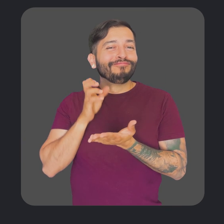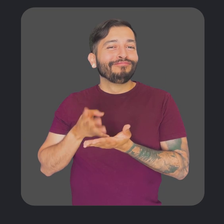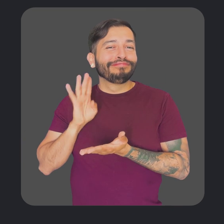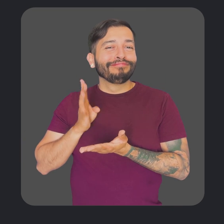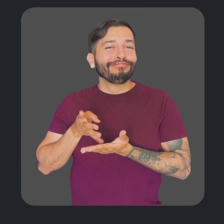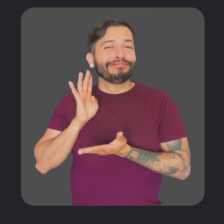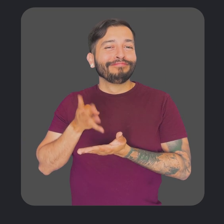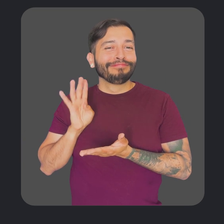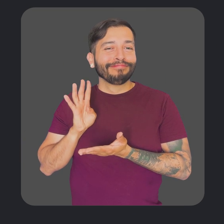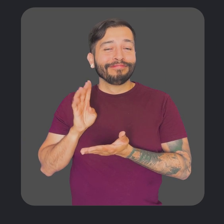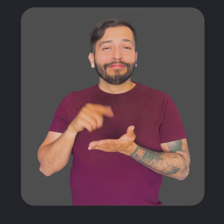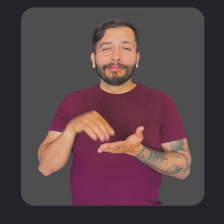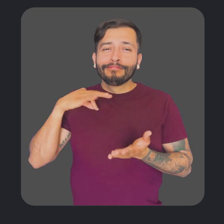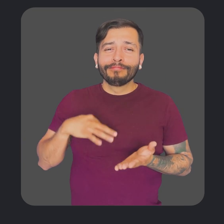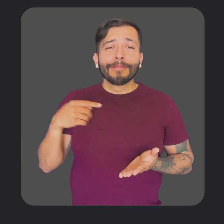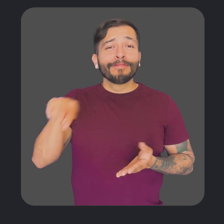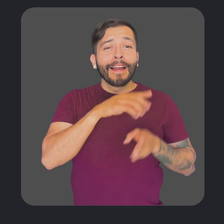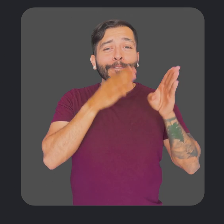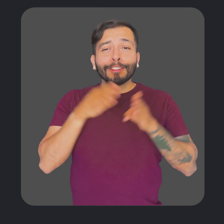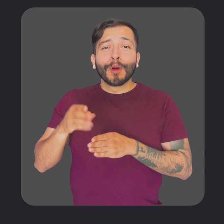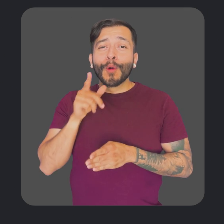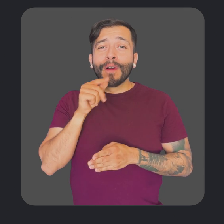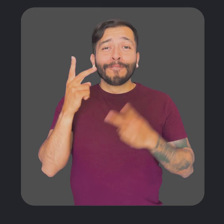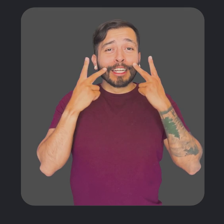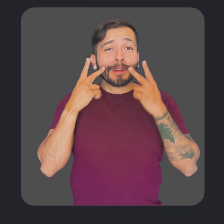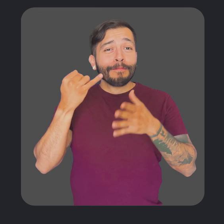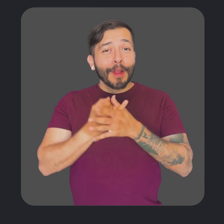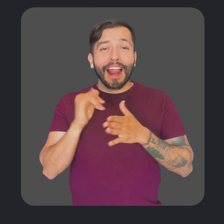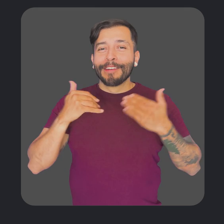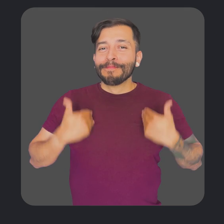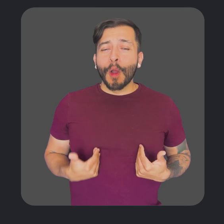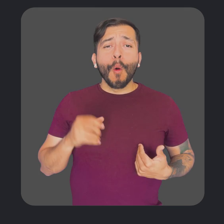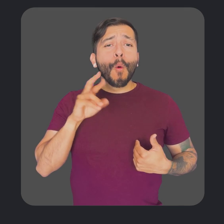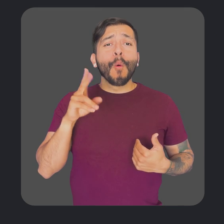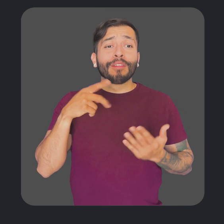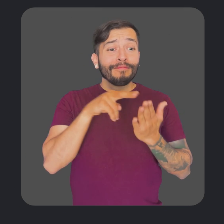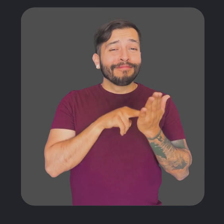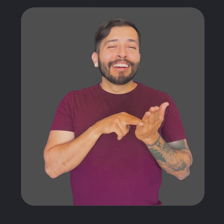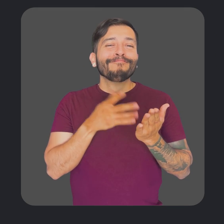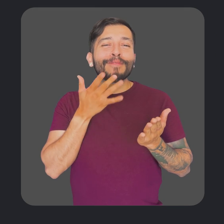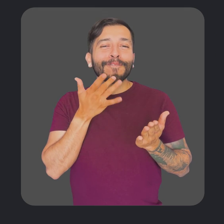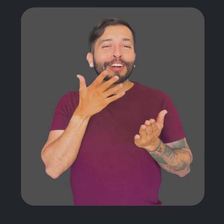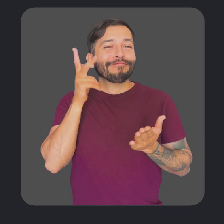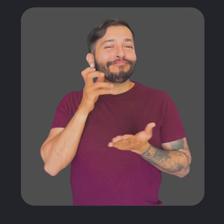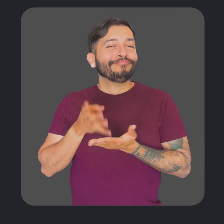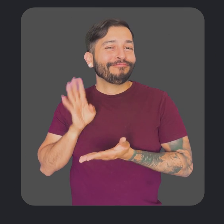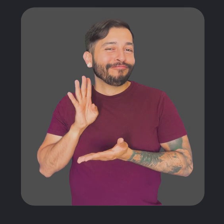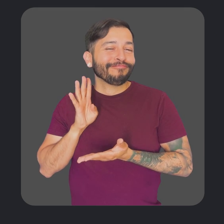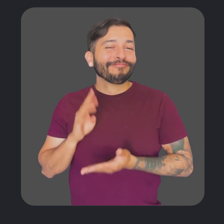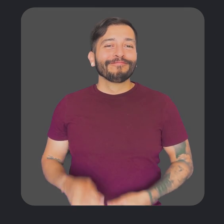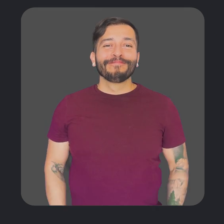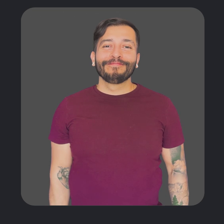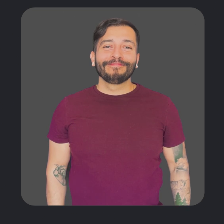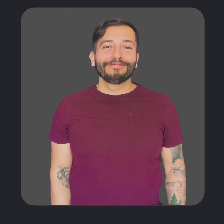text on their screen read aloud. This functionality can be helpful for individuals who have visual impairments, like me, or those who prefer to listen to